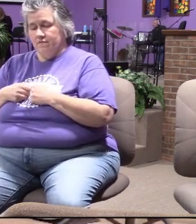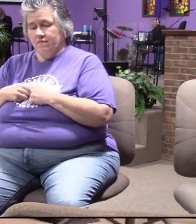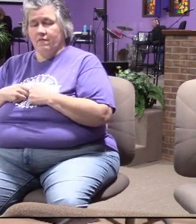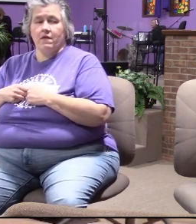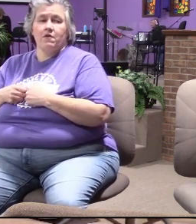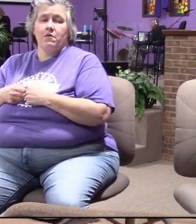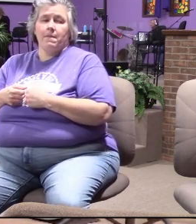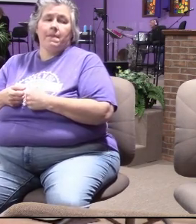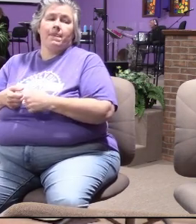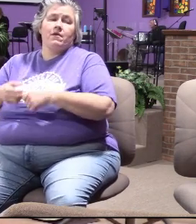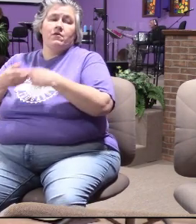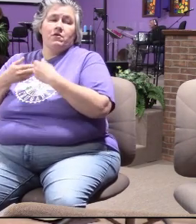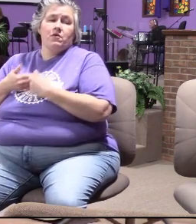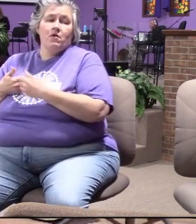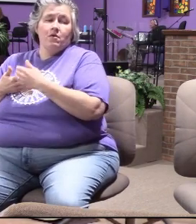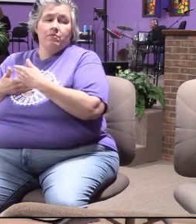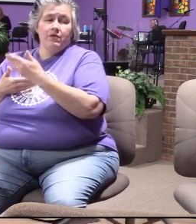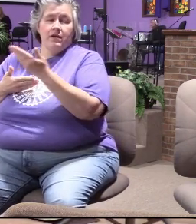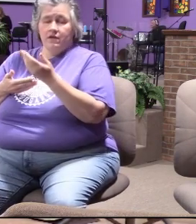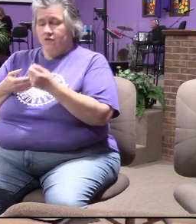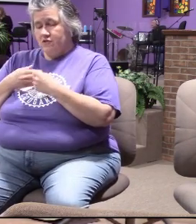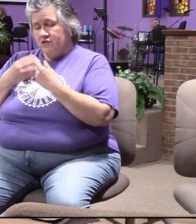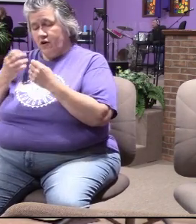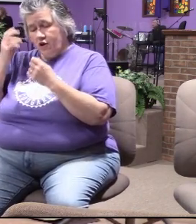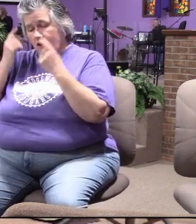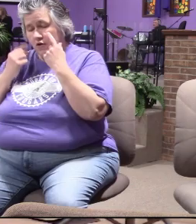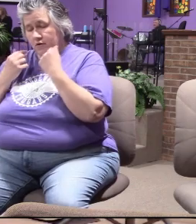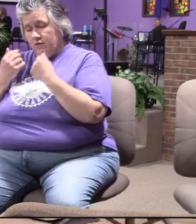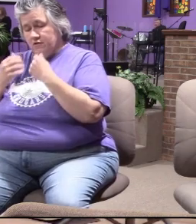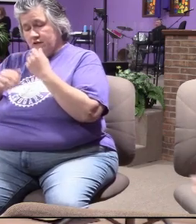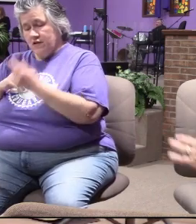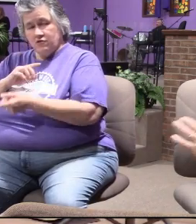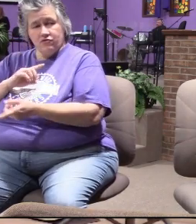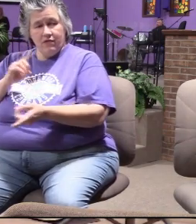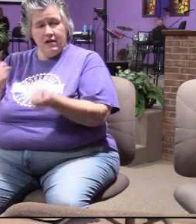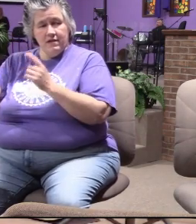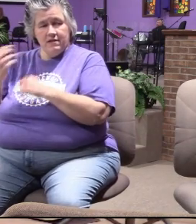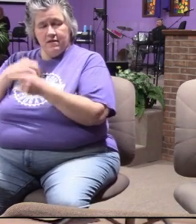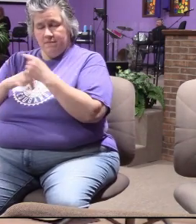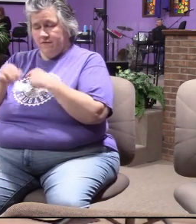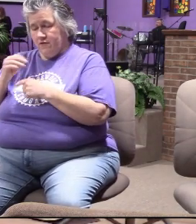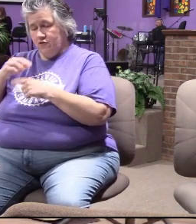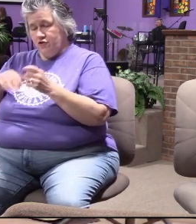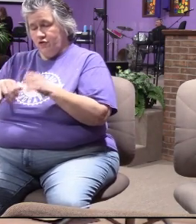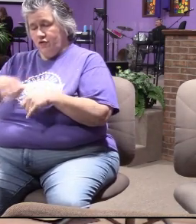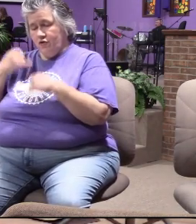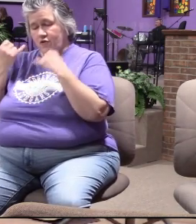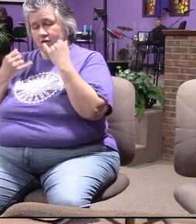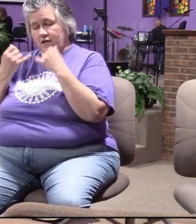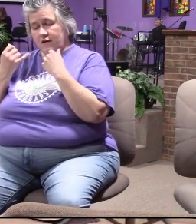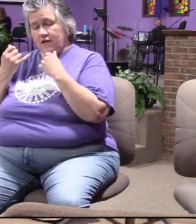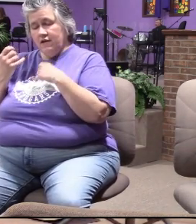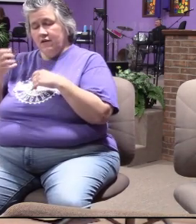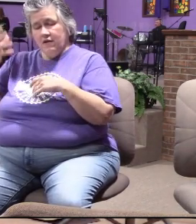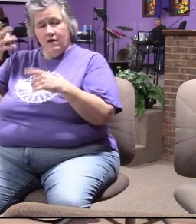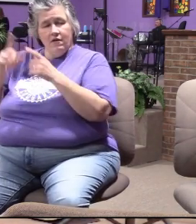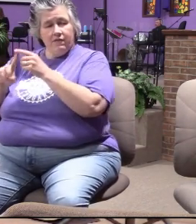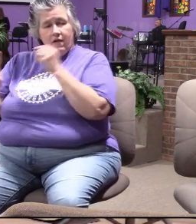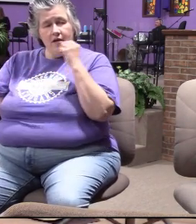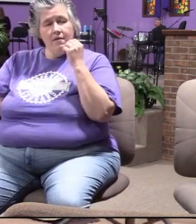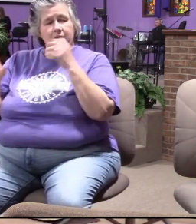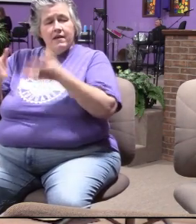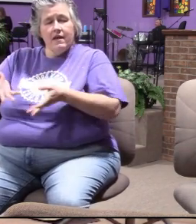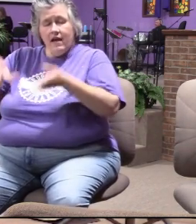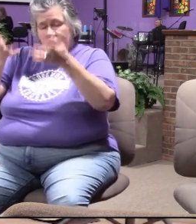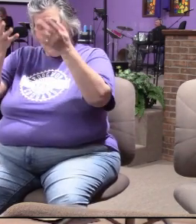now would you come bring your sorrows and draping the joy from